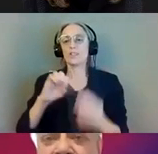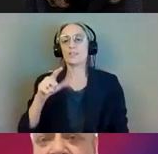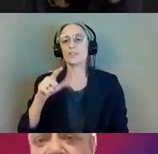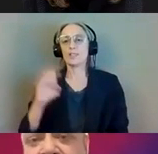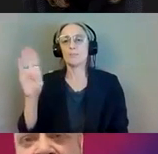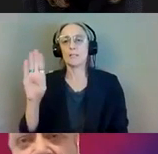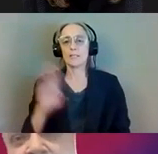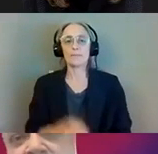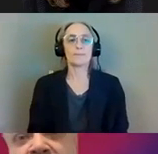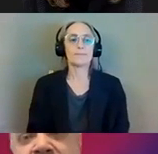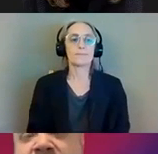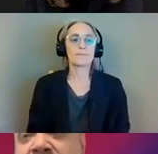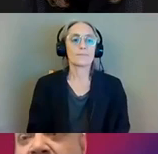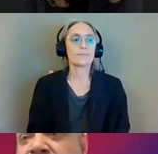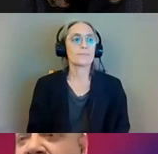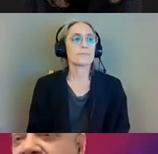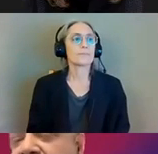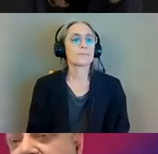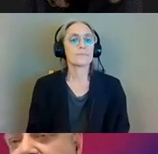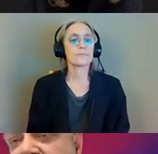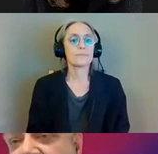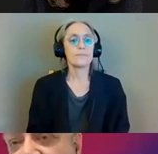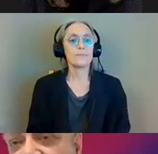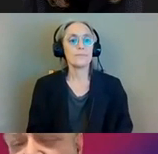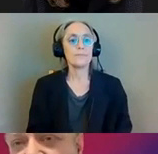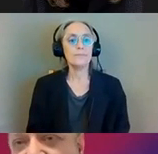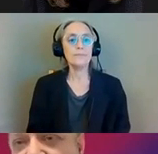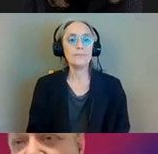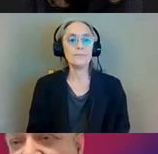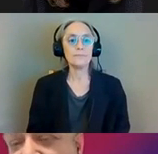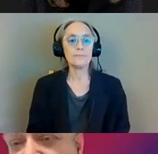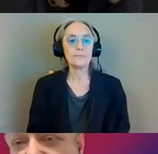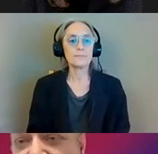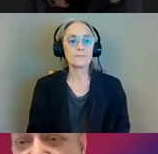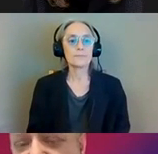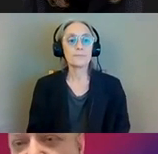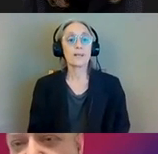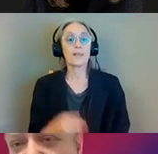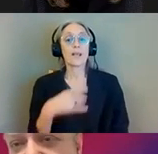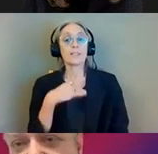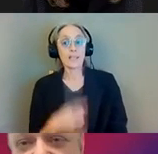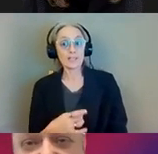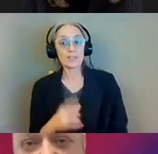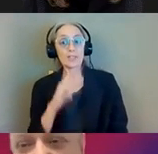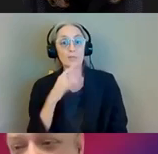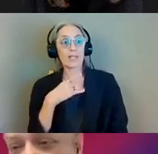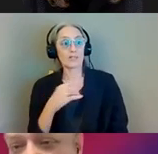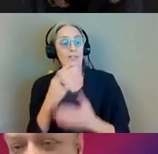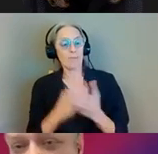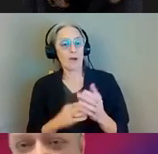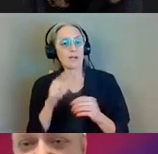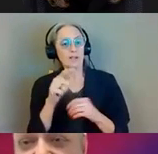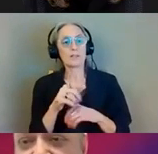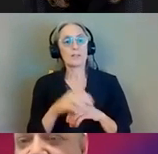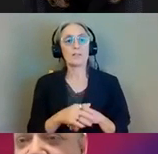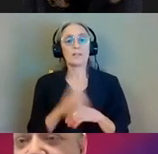next slide so here's the here's the uh the interesting the real interesting part of the project that you're going to be able to see from